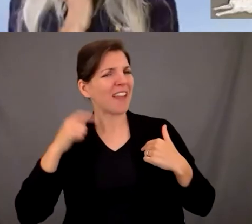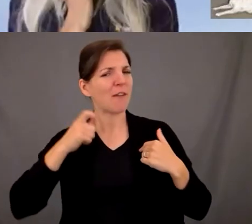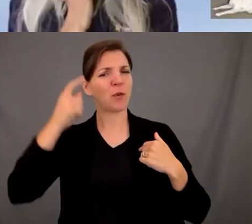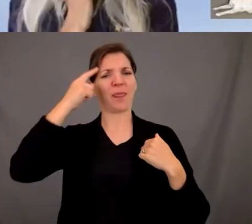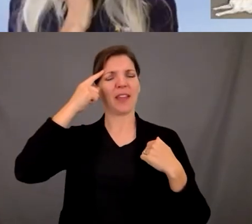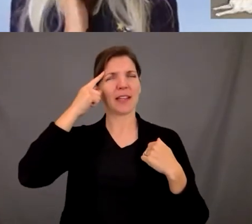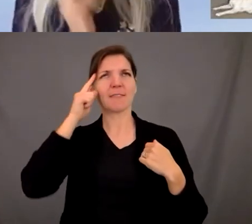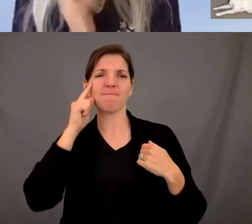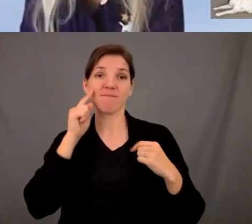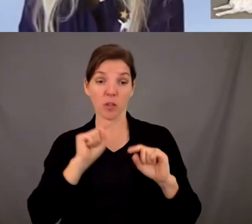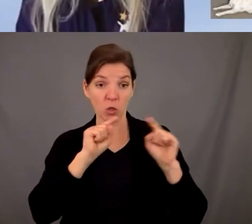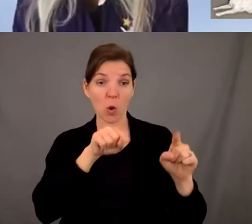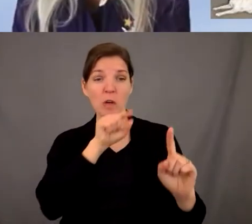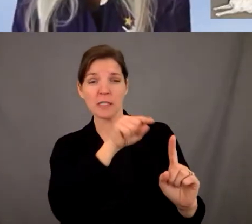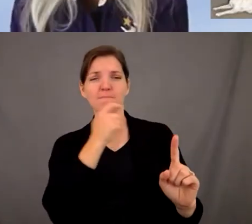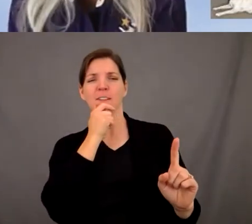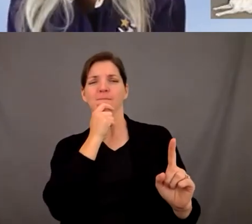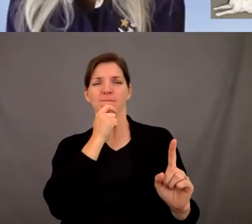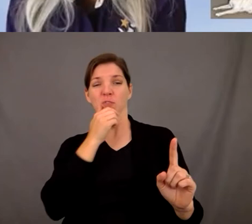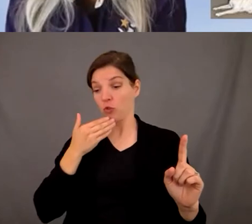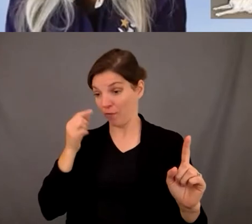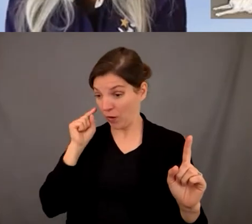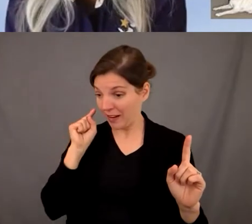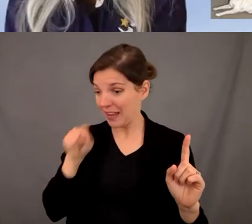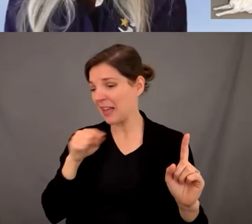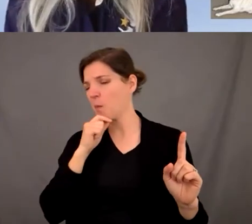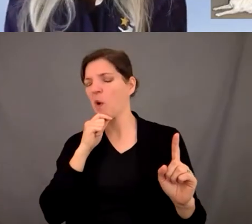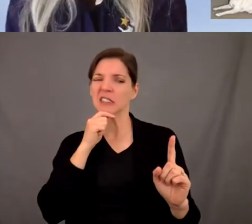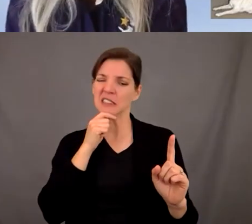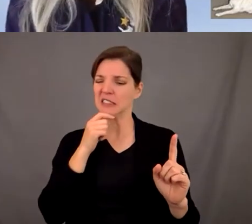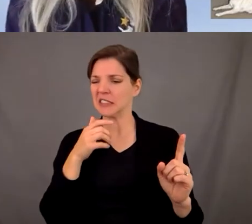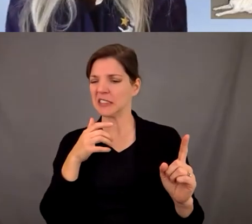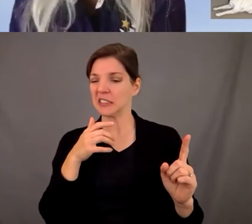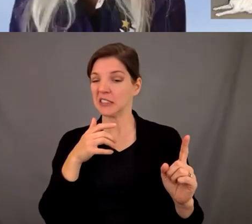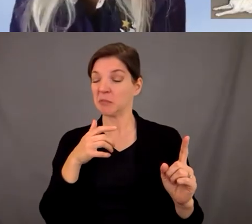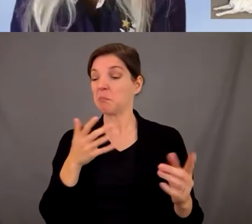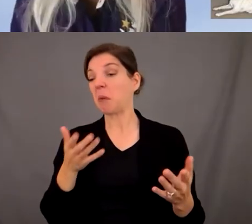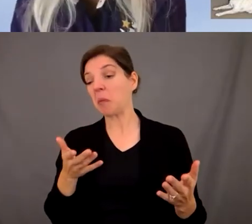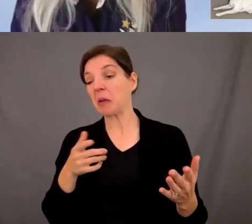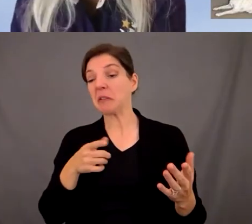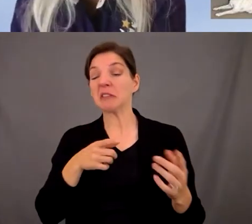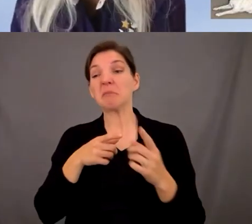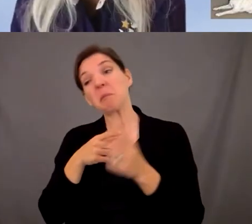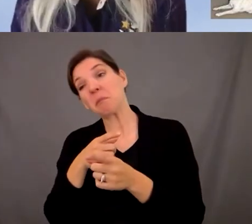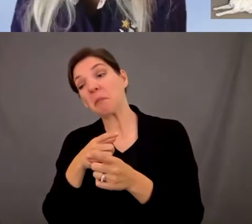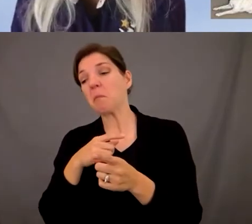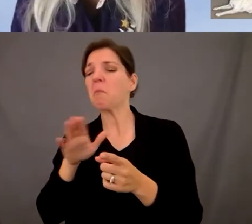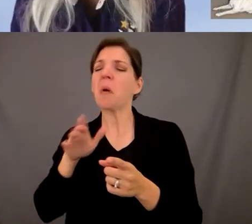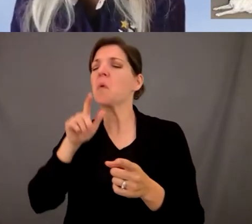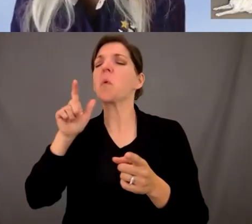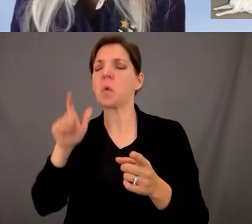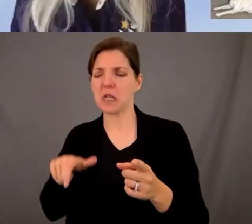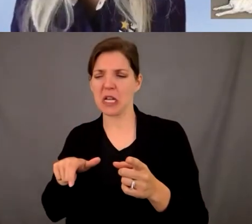i mean attractions and facilities do i mean warrants us to not use a dog because it is